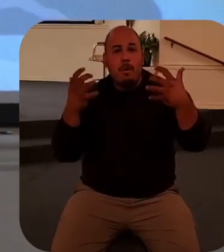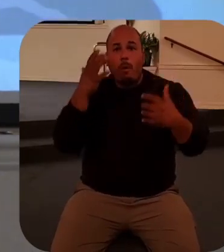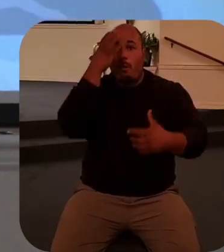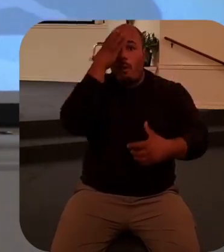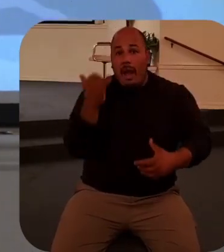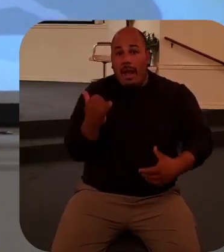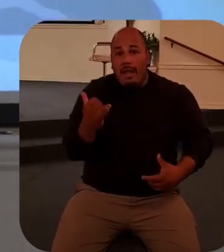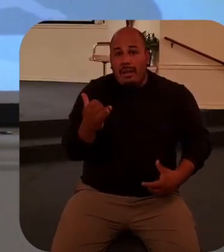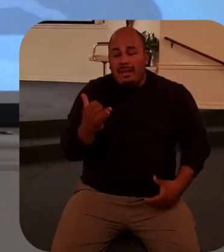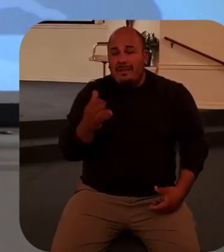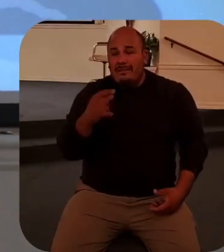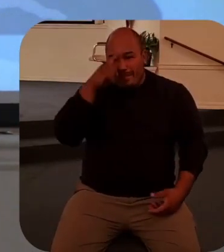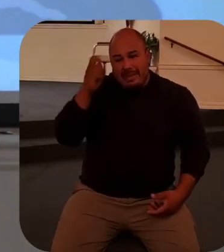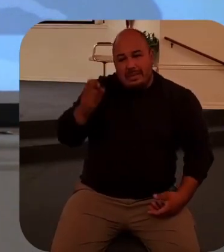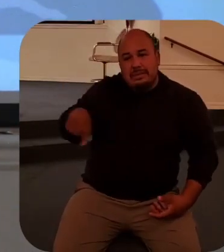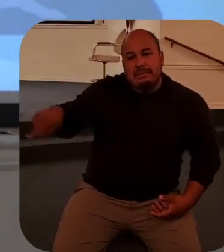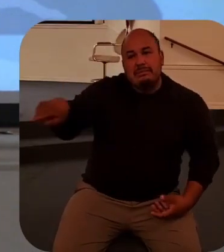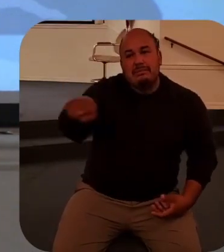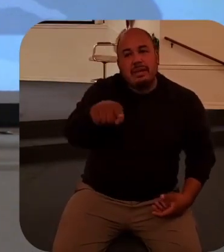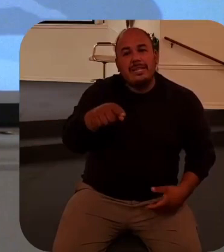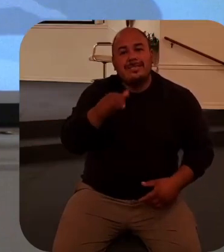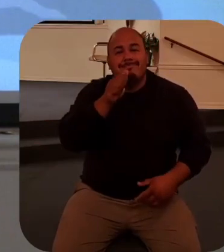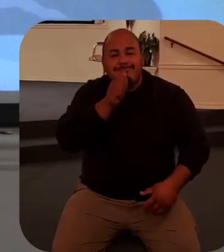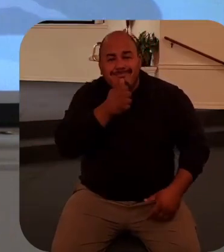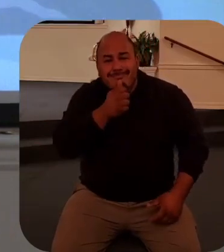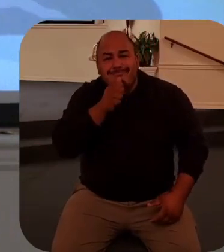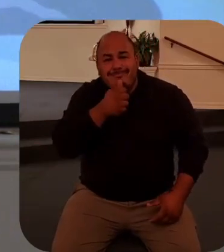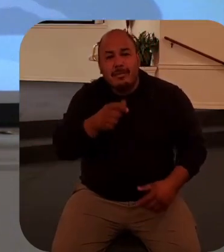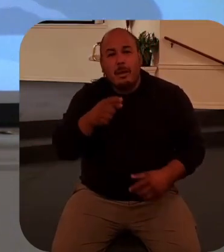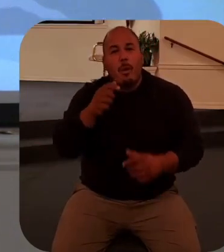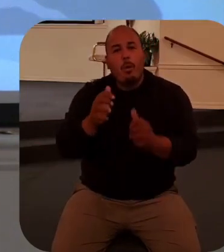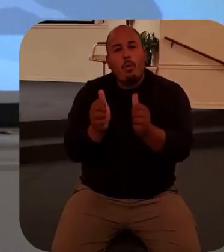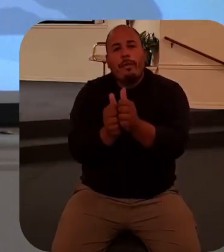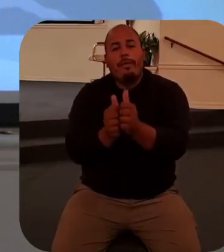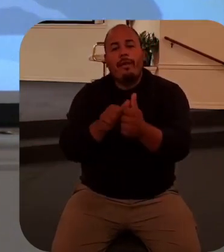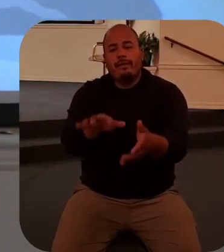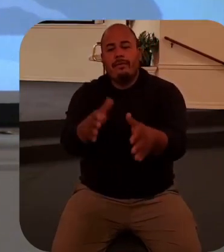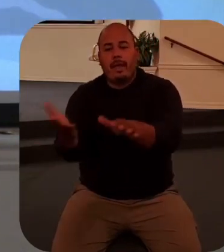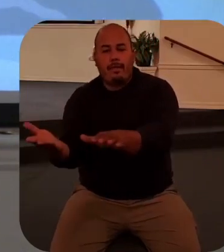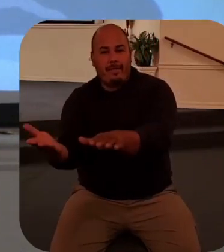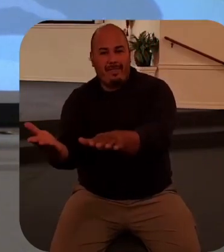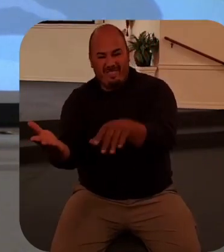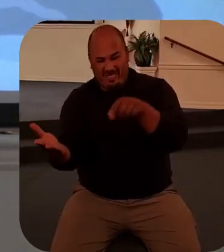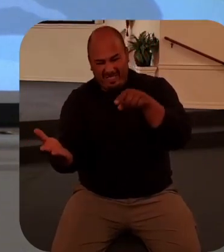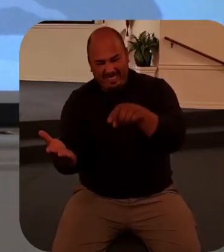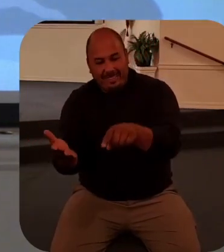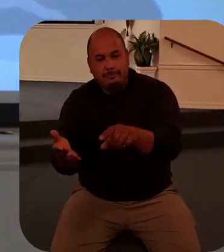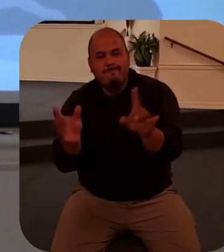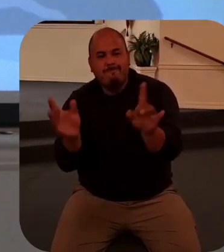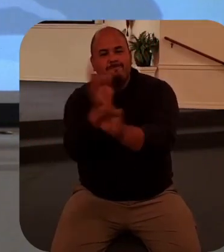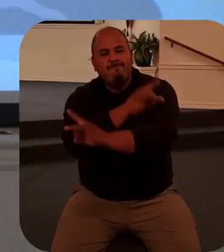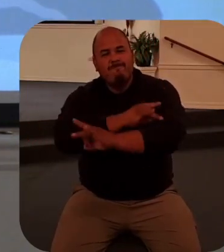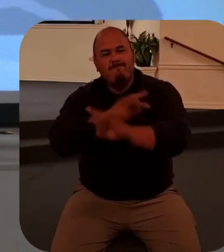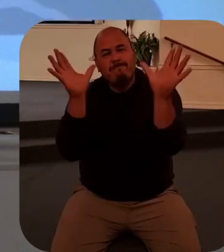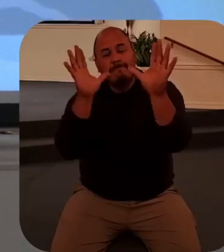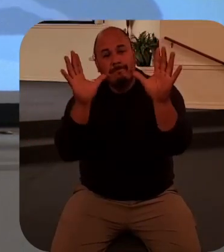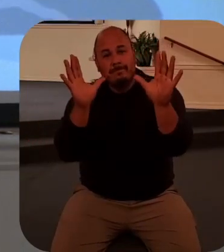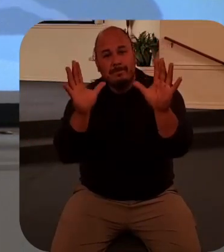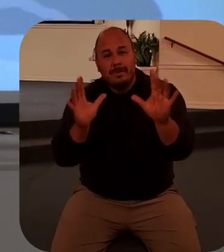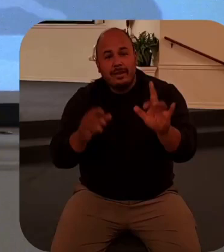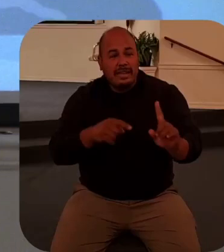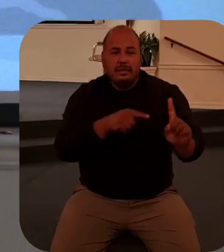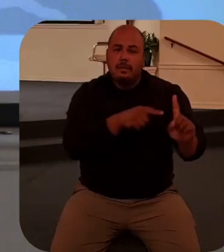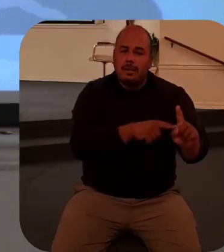hard death is on us how terrible is its sting for now how much hurt and fear it